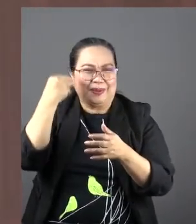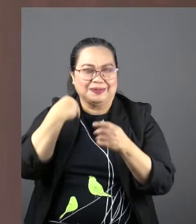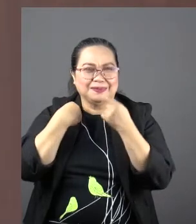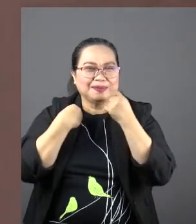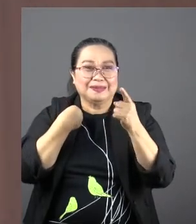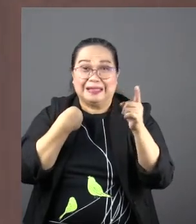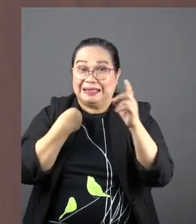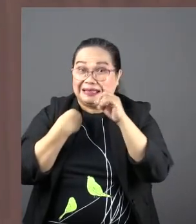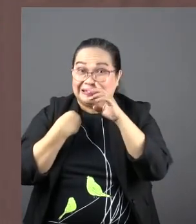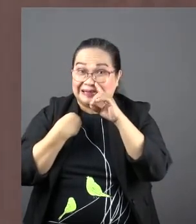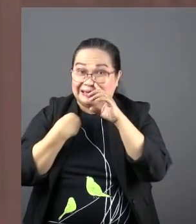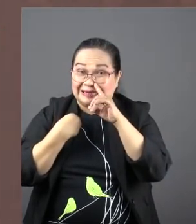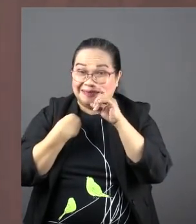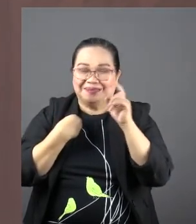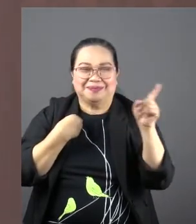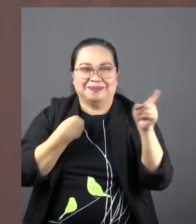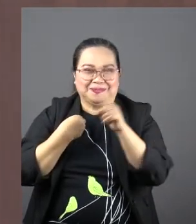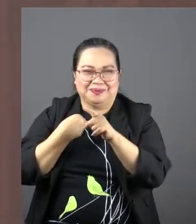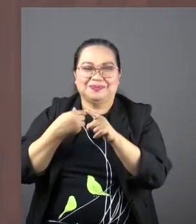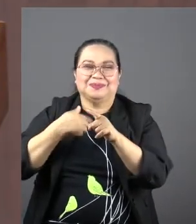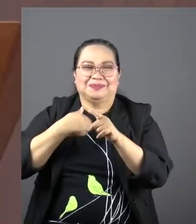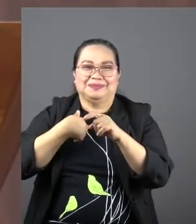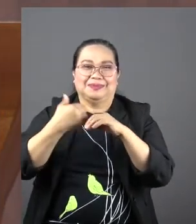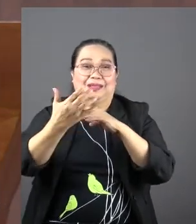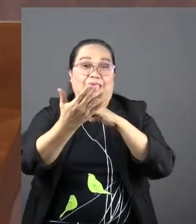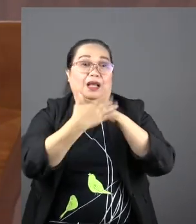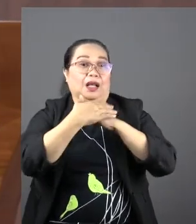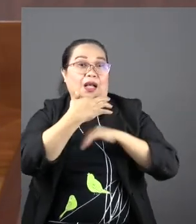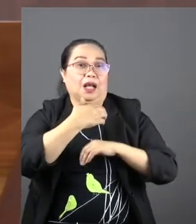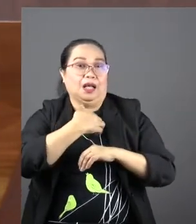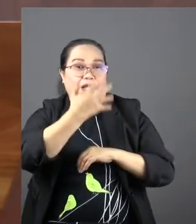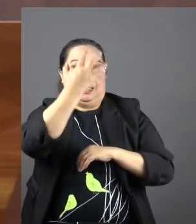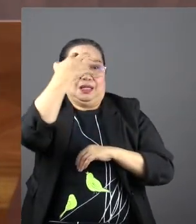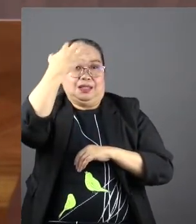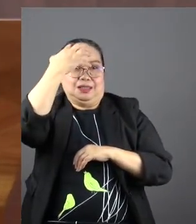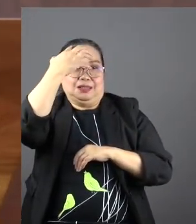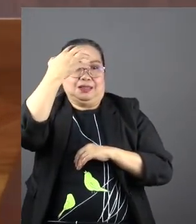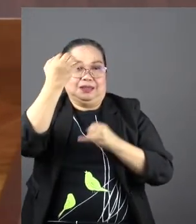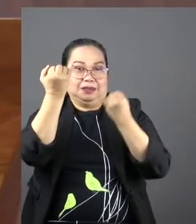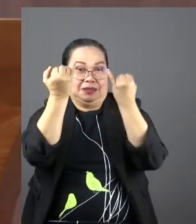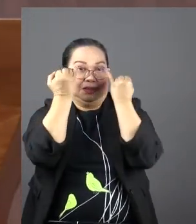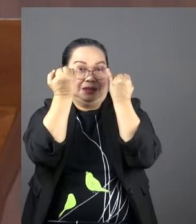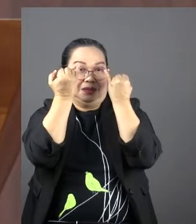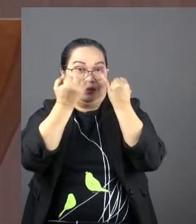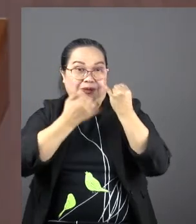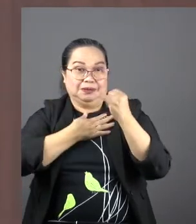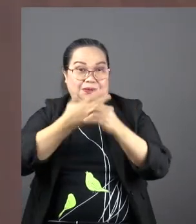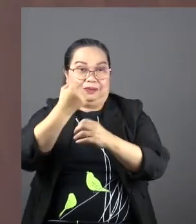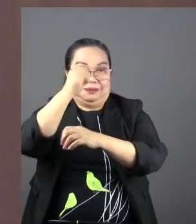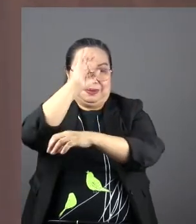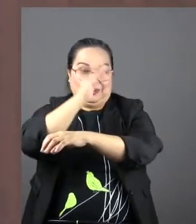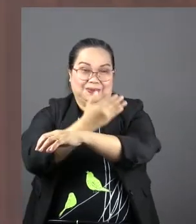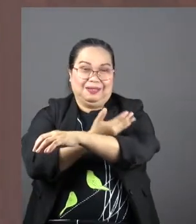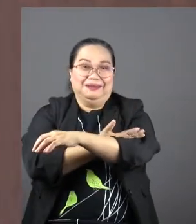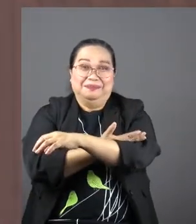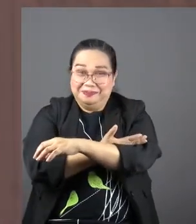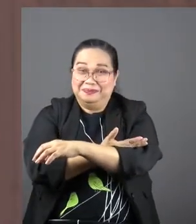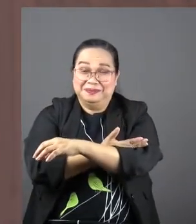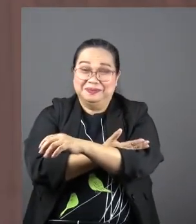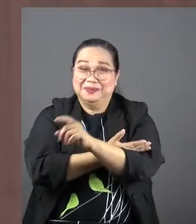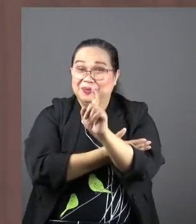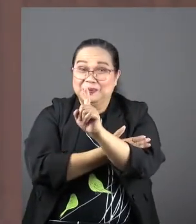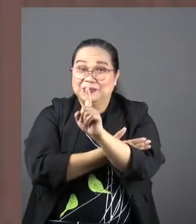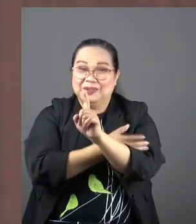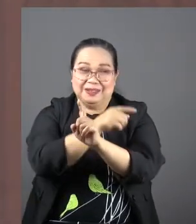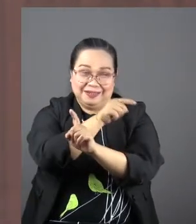servants I've just been schooled. I've just been instructed by my own son. Now whatever he